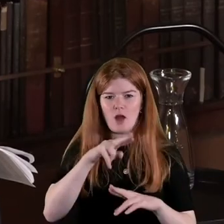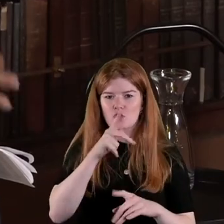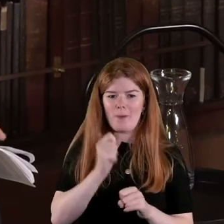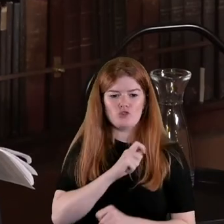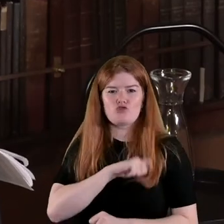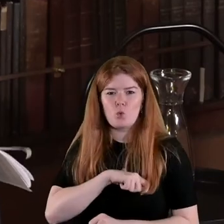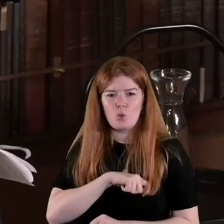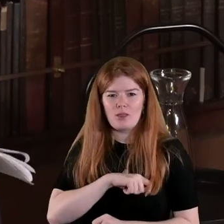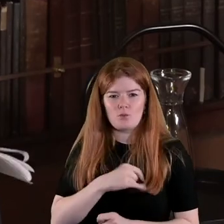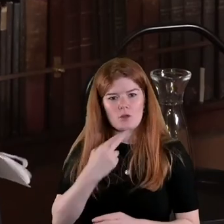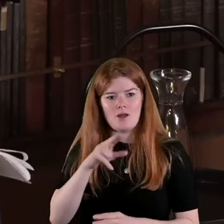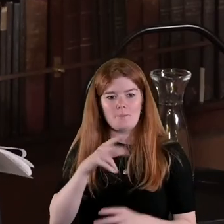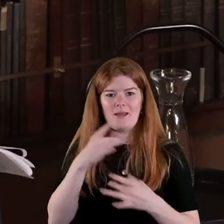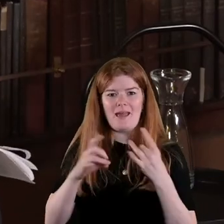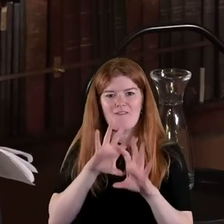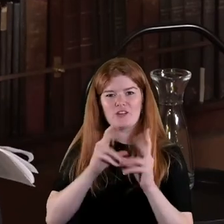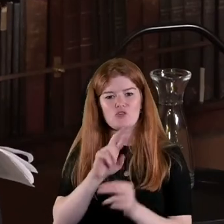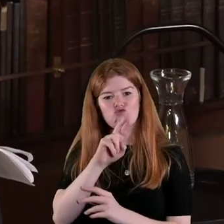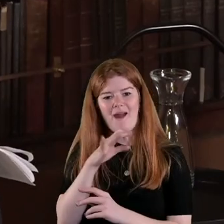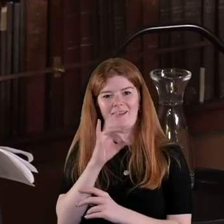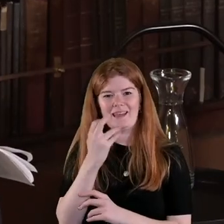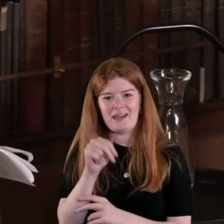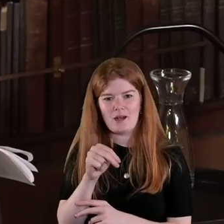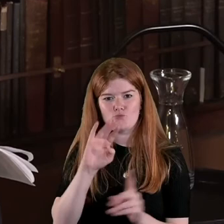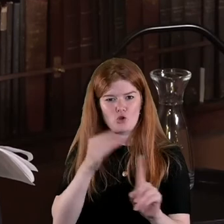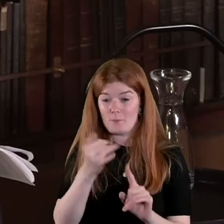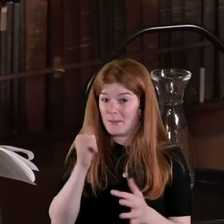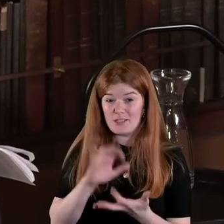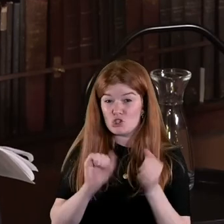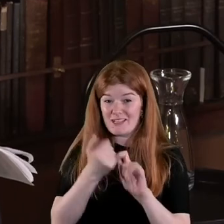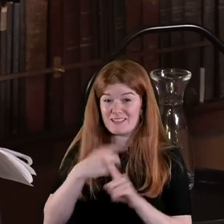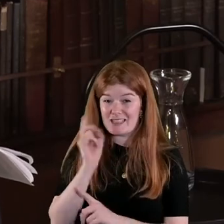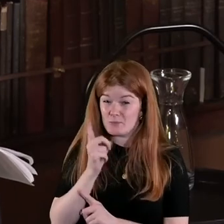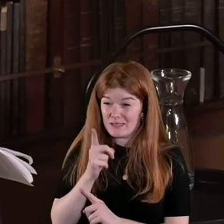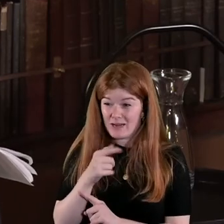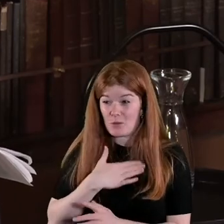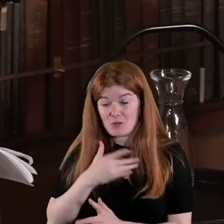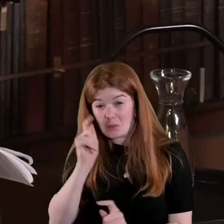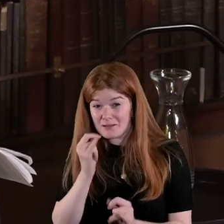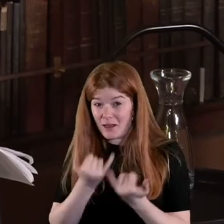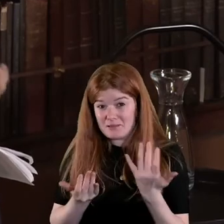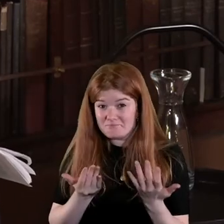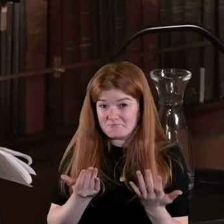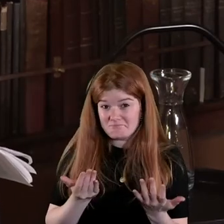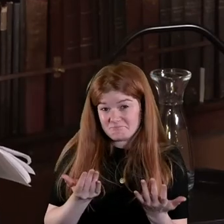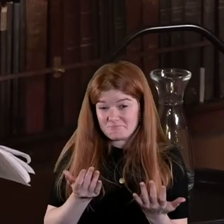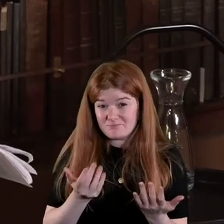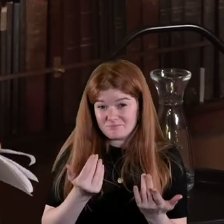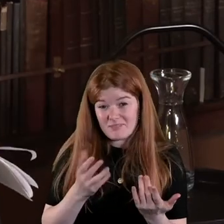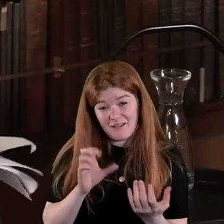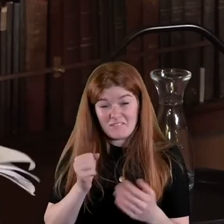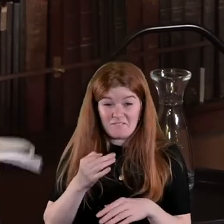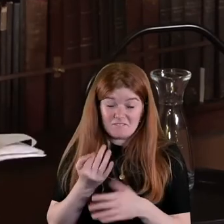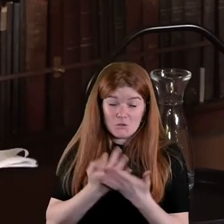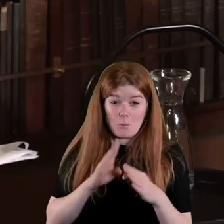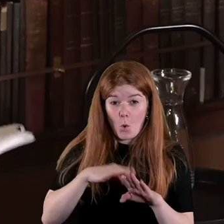a Rankian approach perhaps it's a change in the discipline I would like to think that there are a few more female